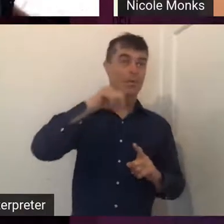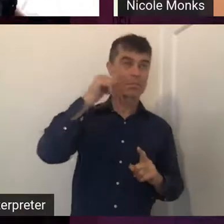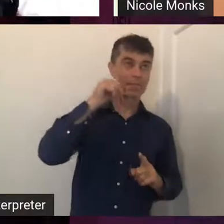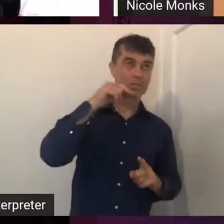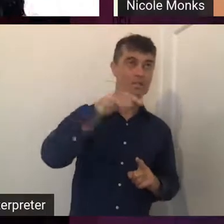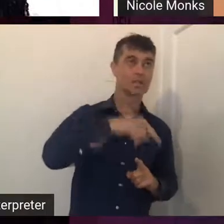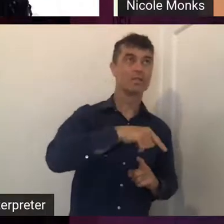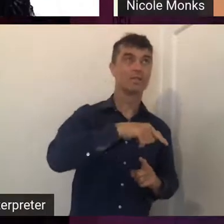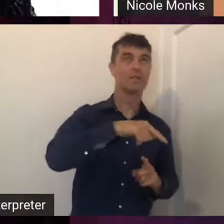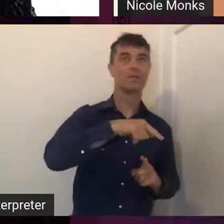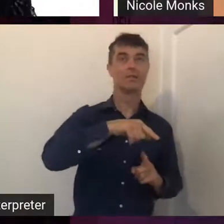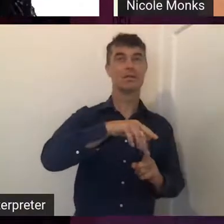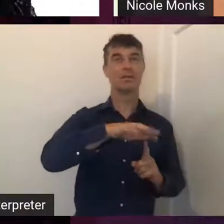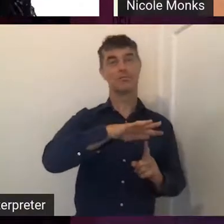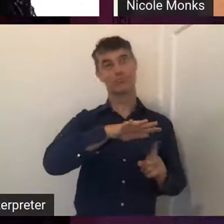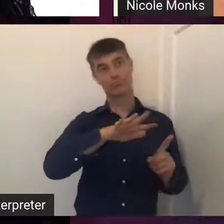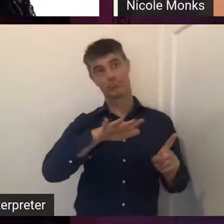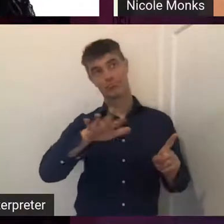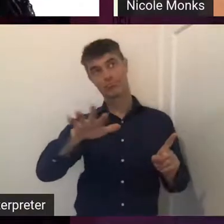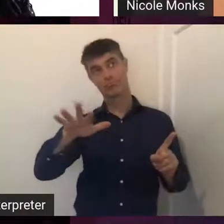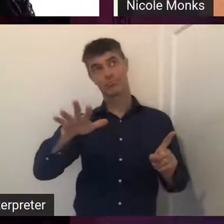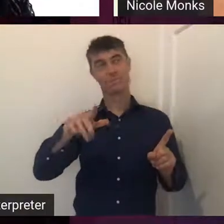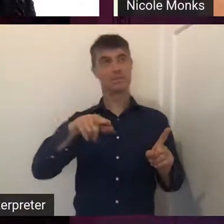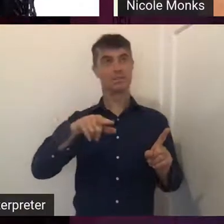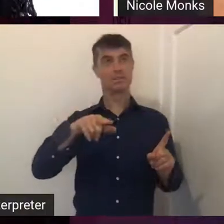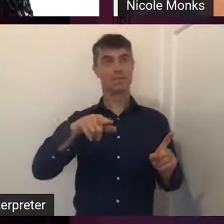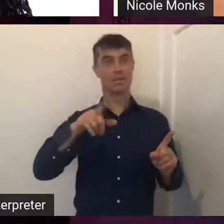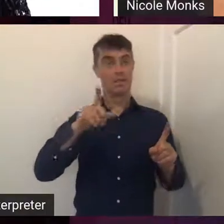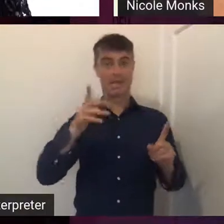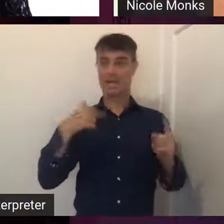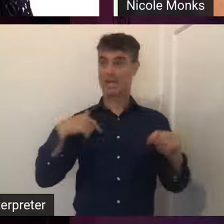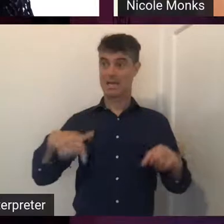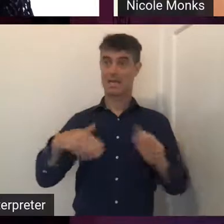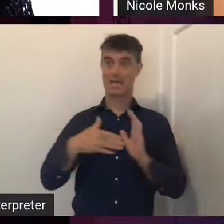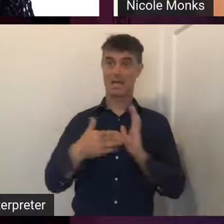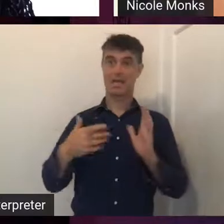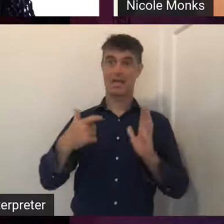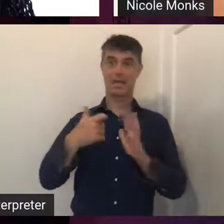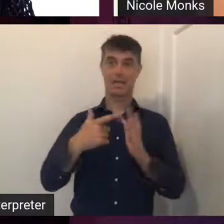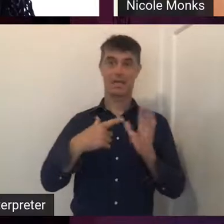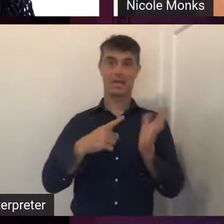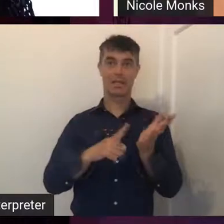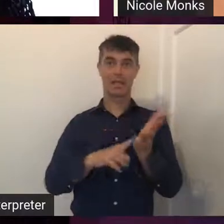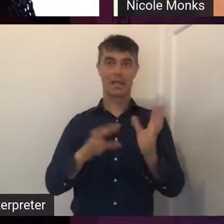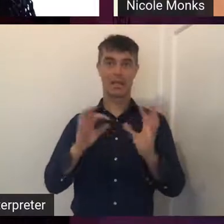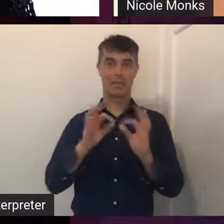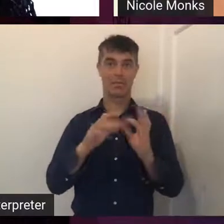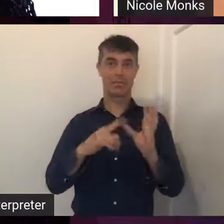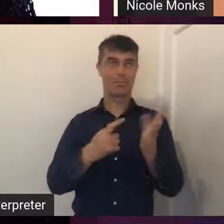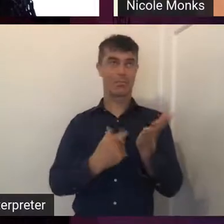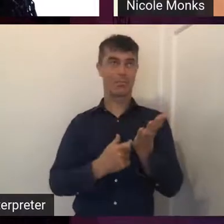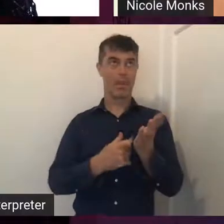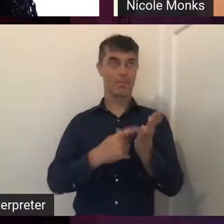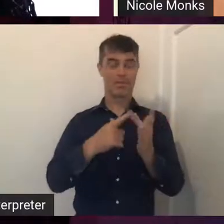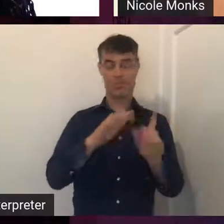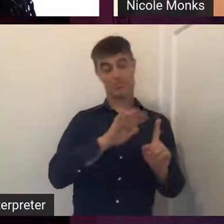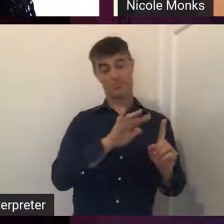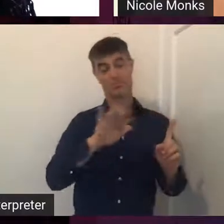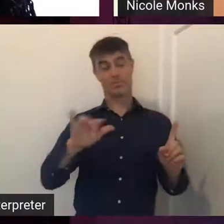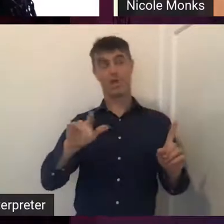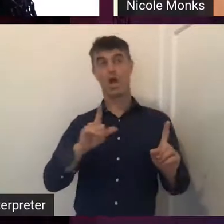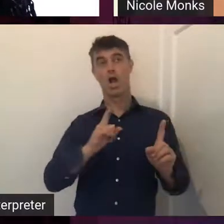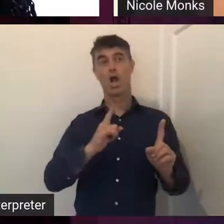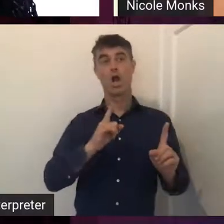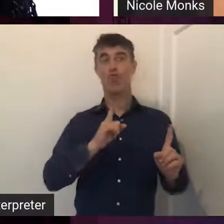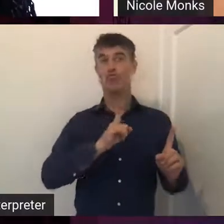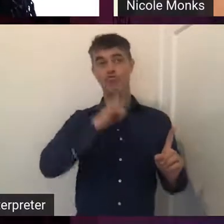here. And then, you know, there's right where we are right now in Kalbarri, it's like red, red rock